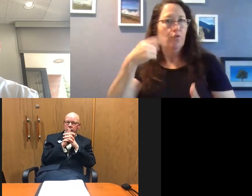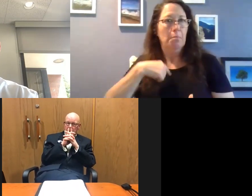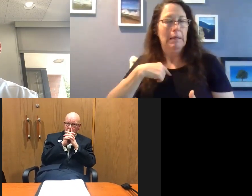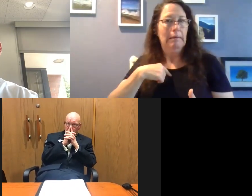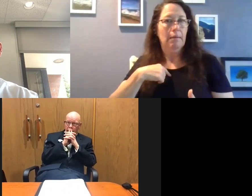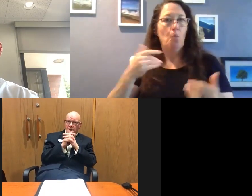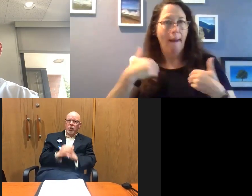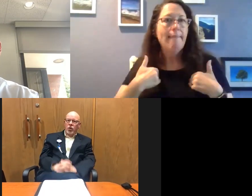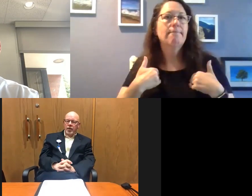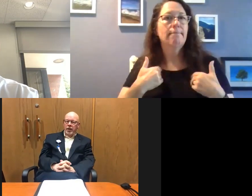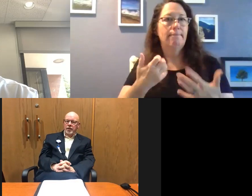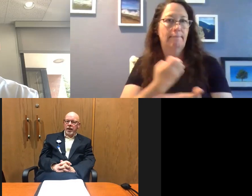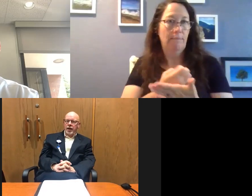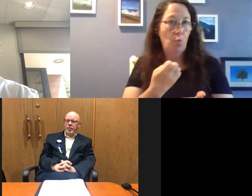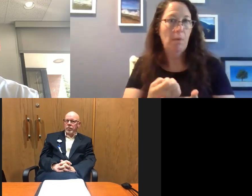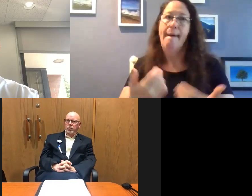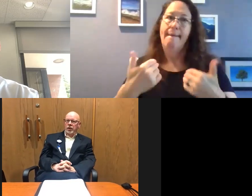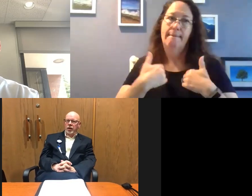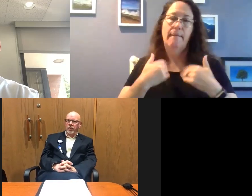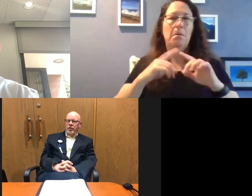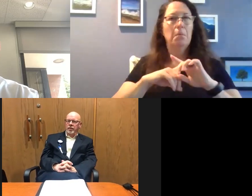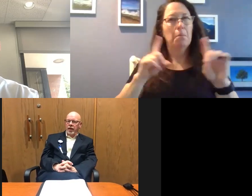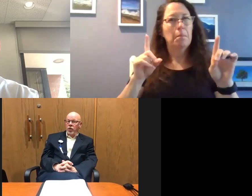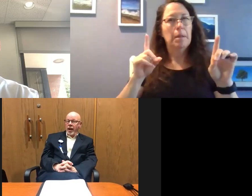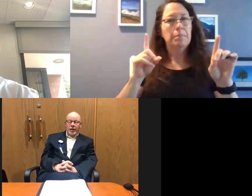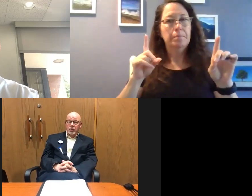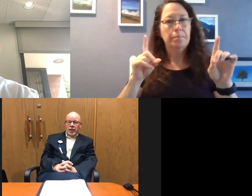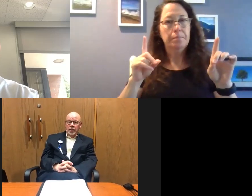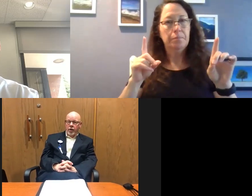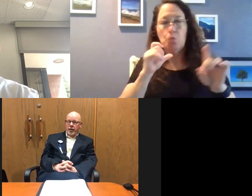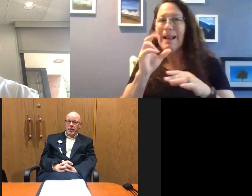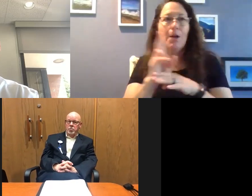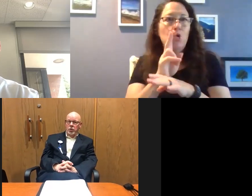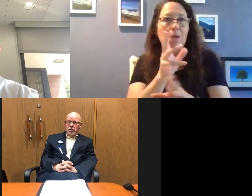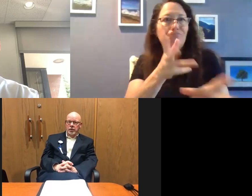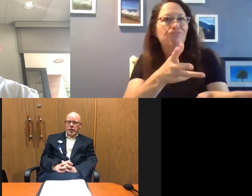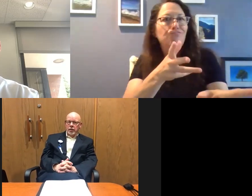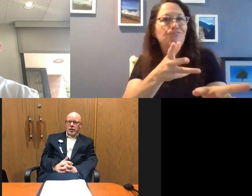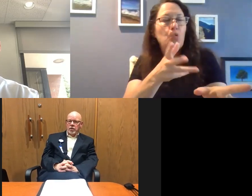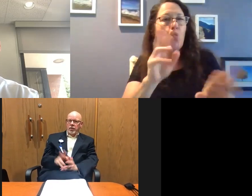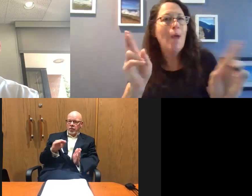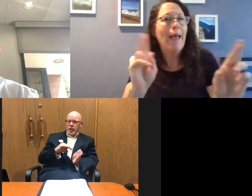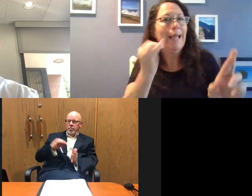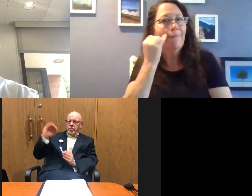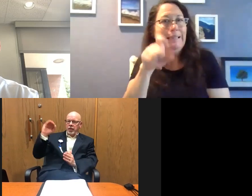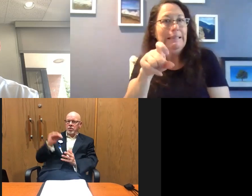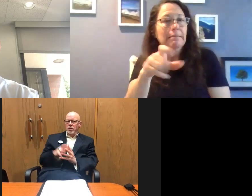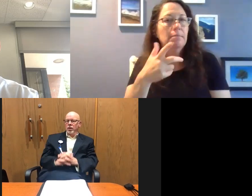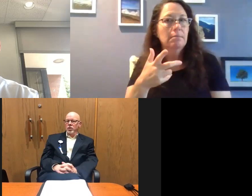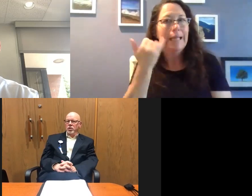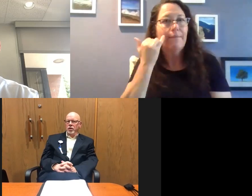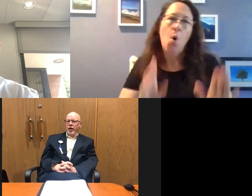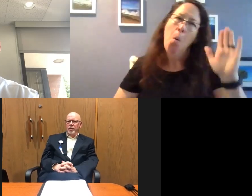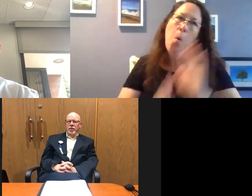We've got, uh, quite a bit, um, you know, that we're not using that are at our disposal. So even with a big